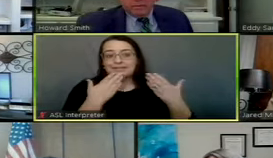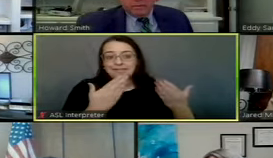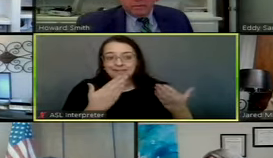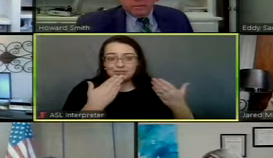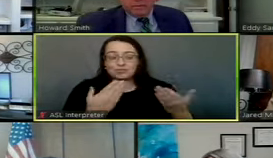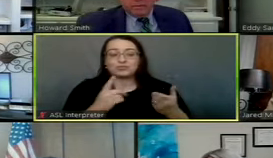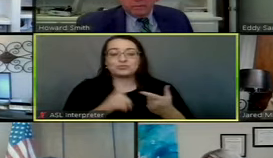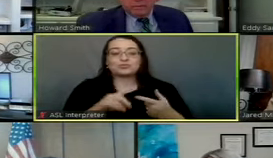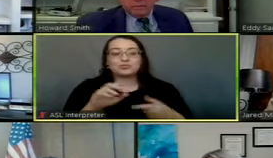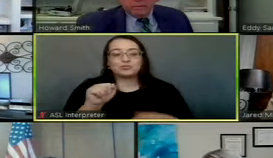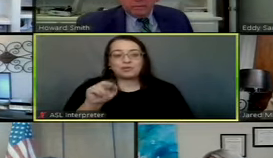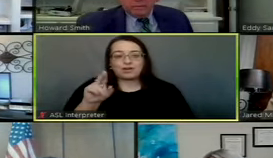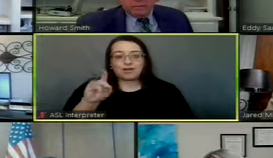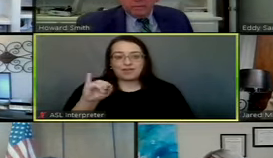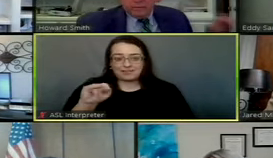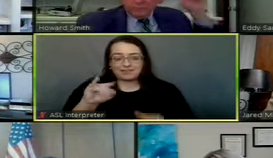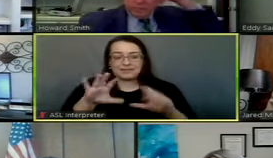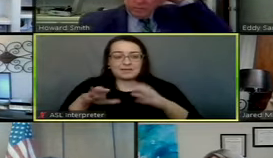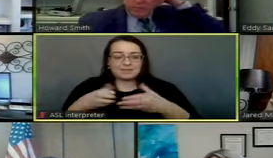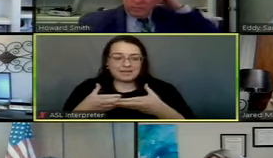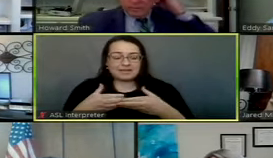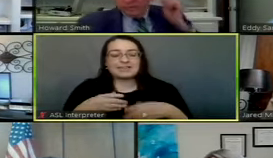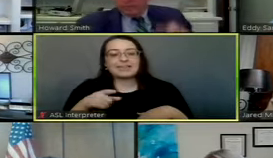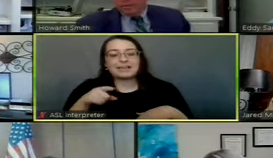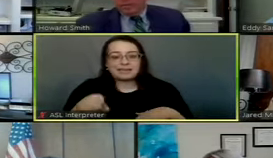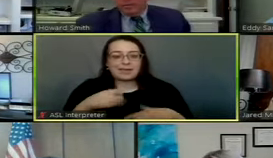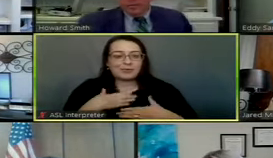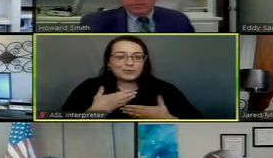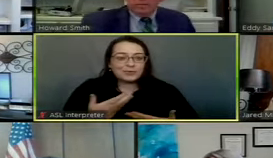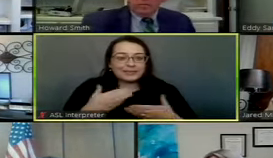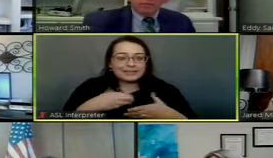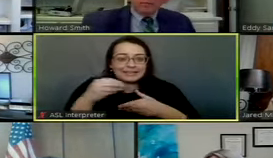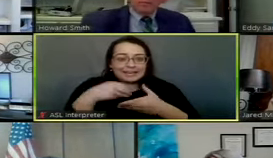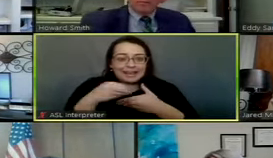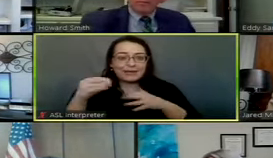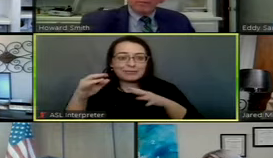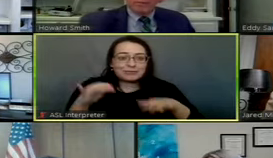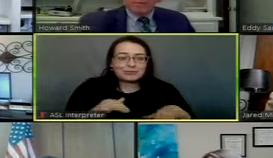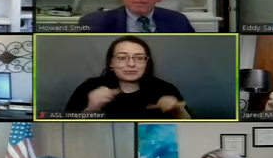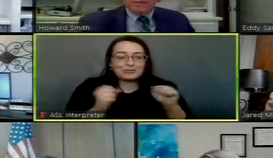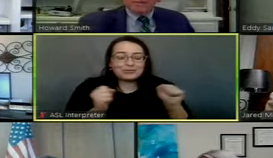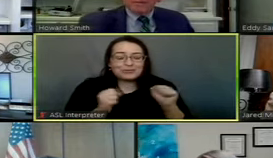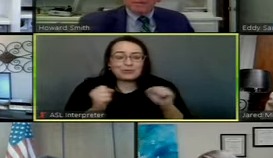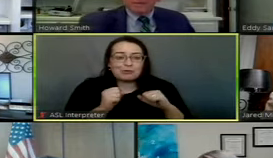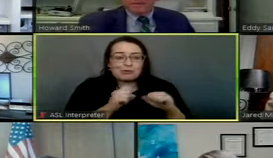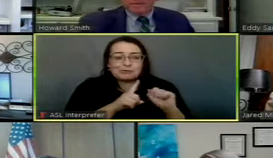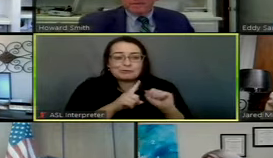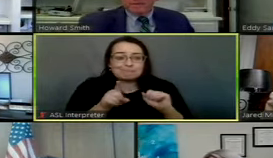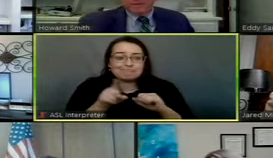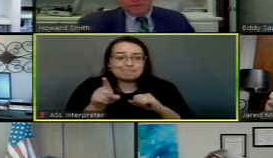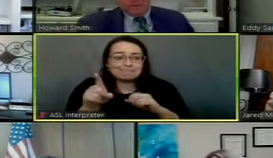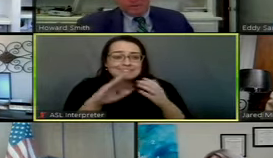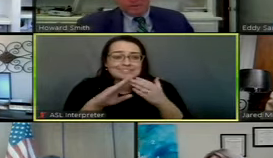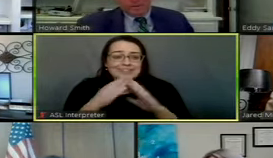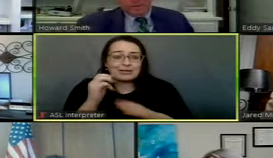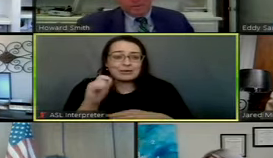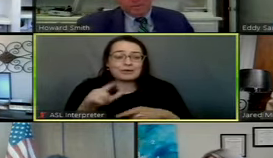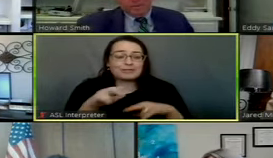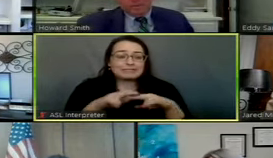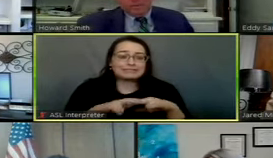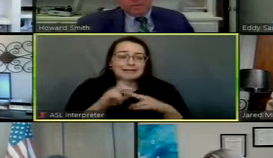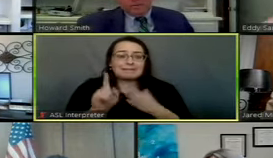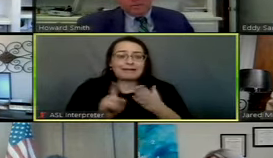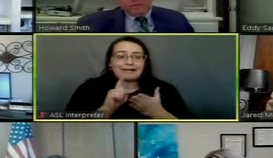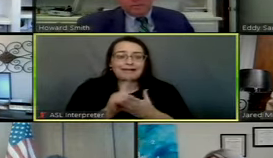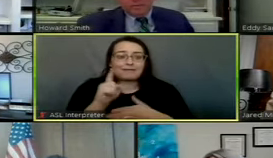the audit committee. They ventured out in the snow and the cold weather to come up to City Hall and sit through about an